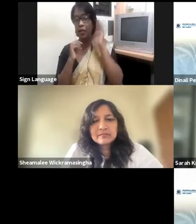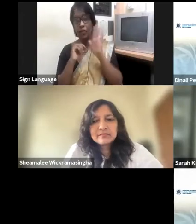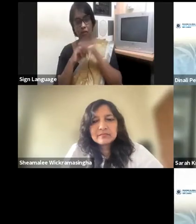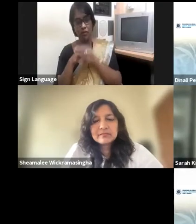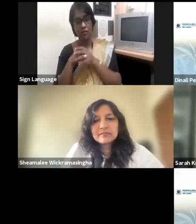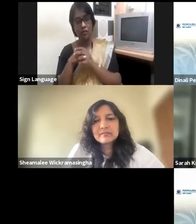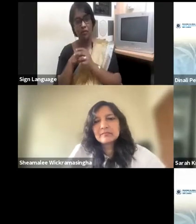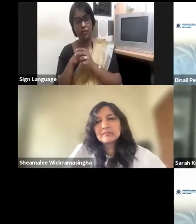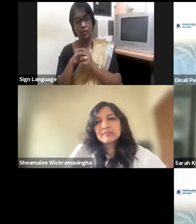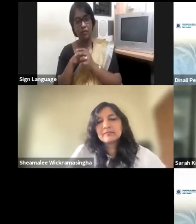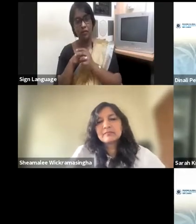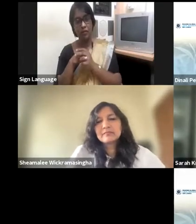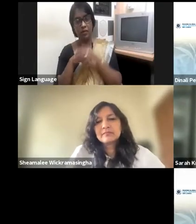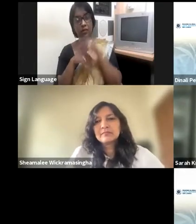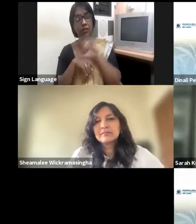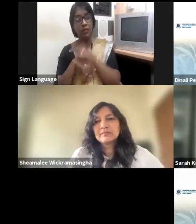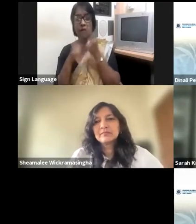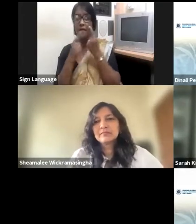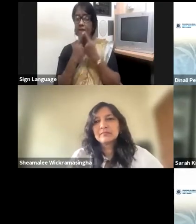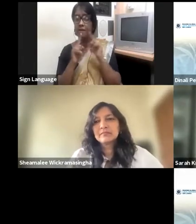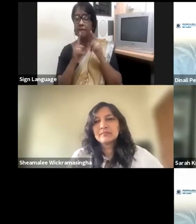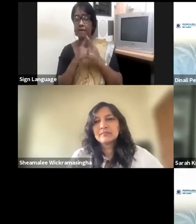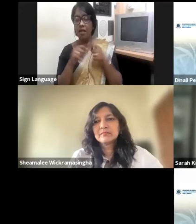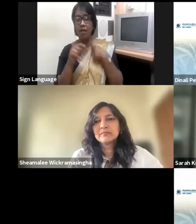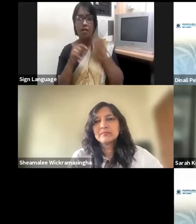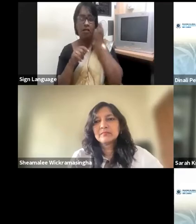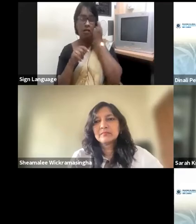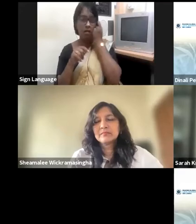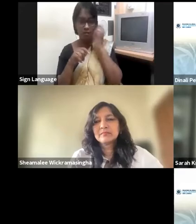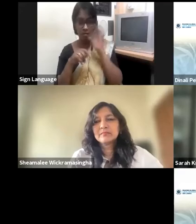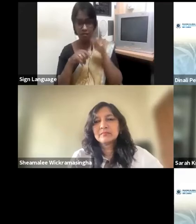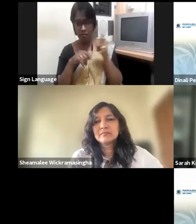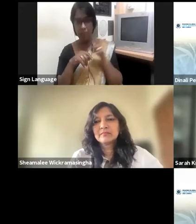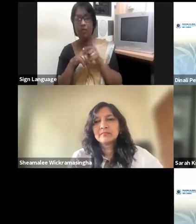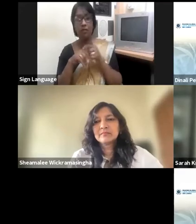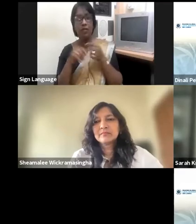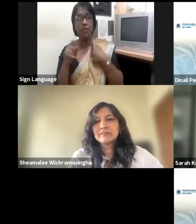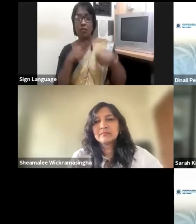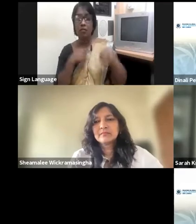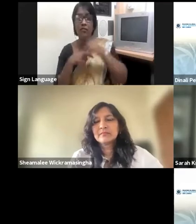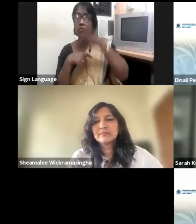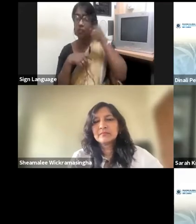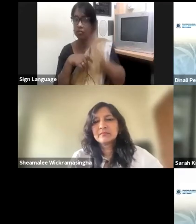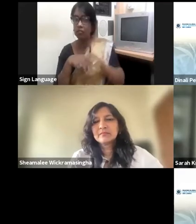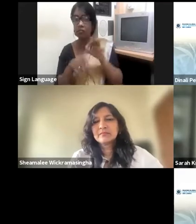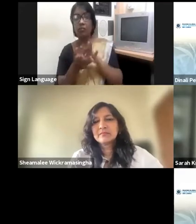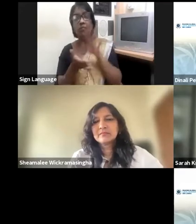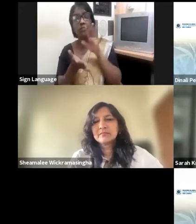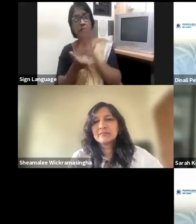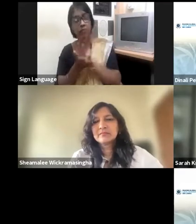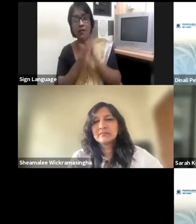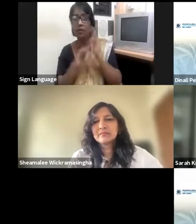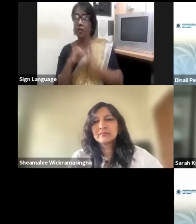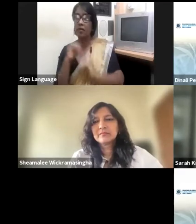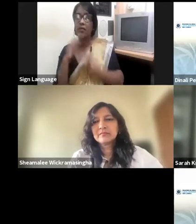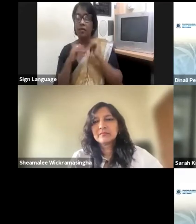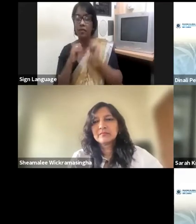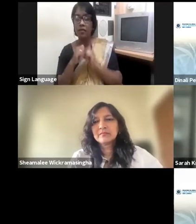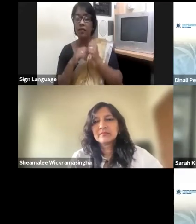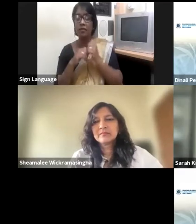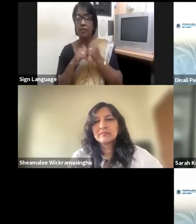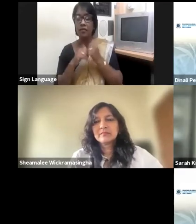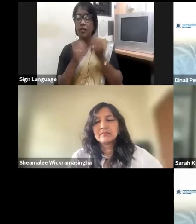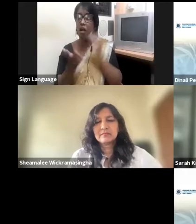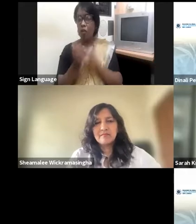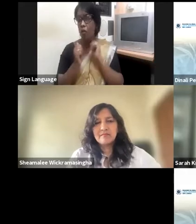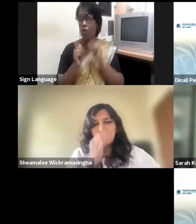and revisiting the decision-making process mentally would allow you to take that time and give the right